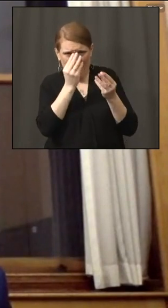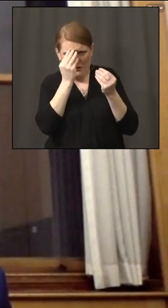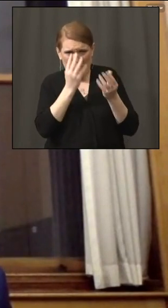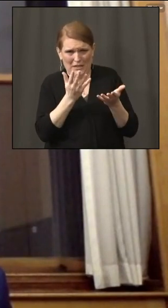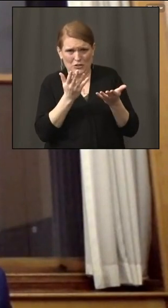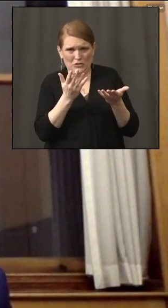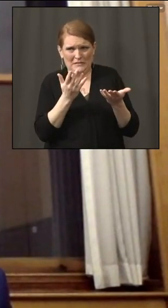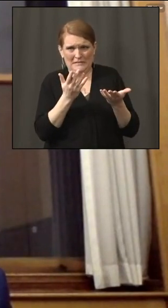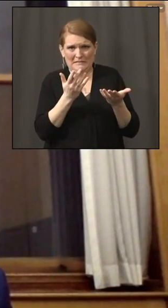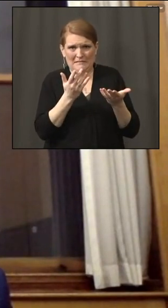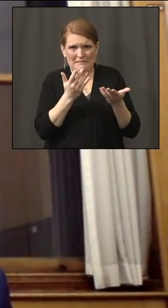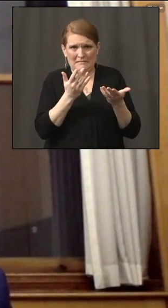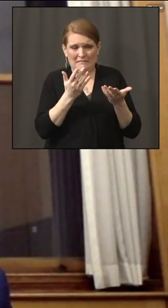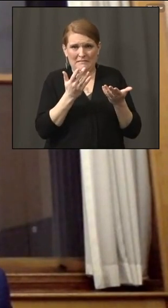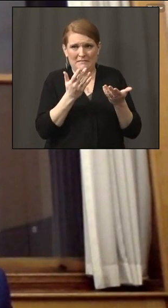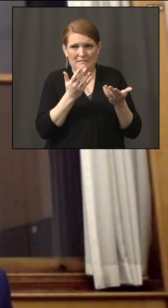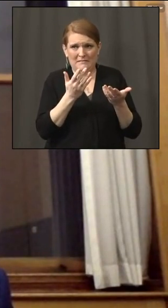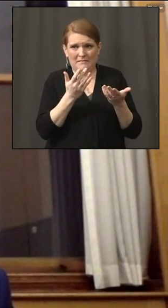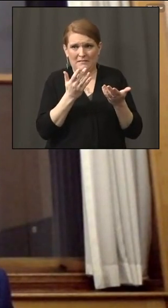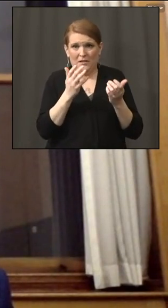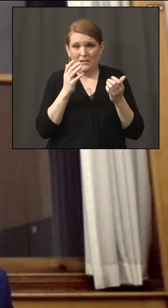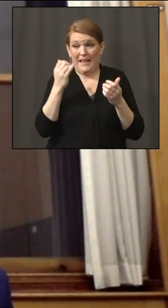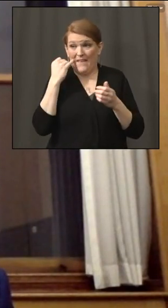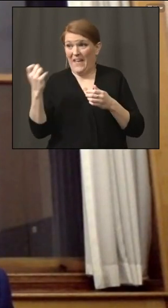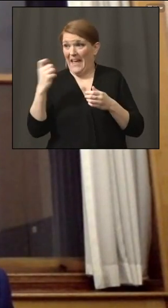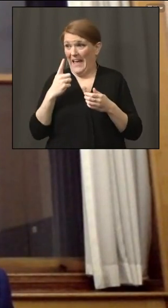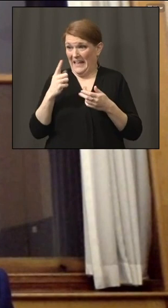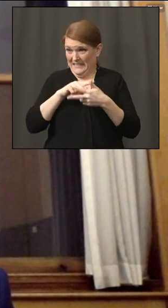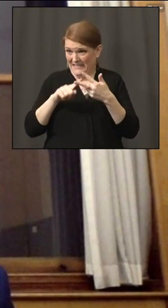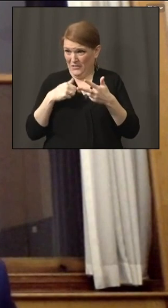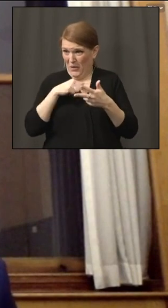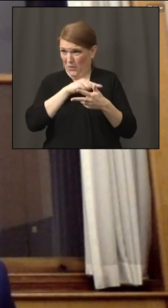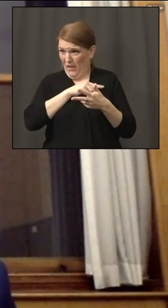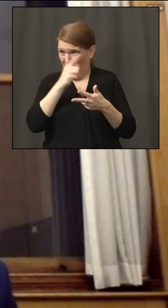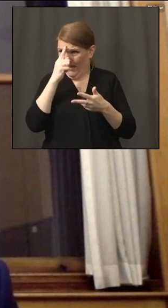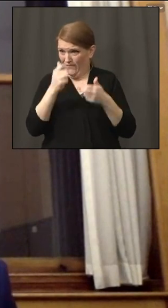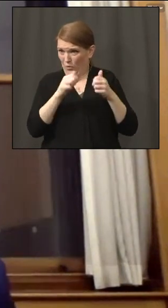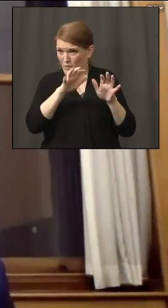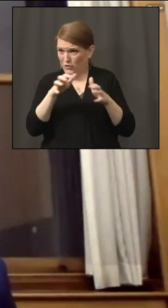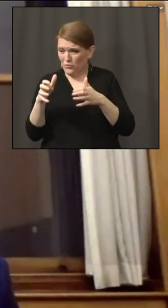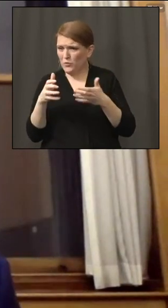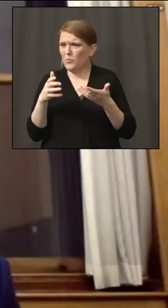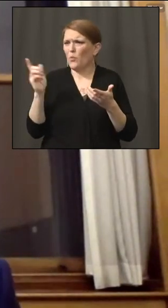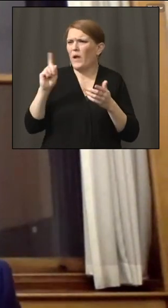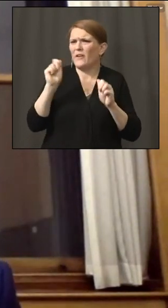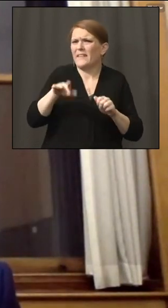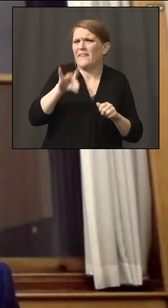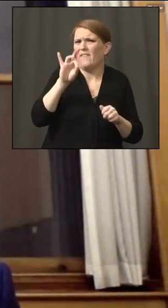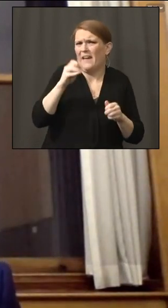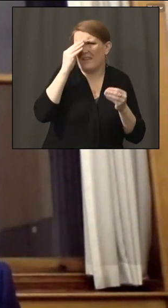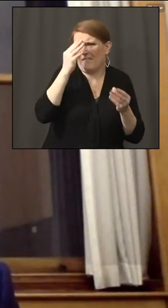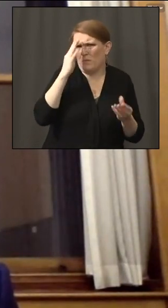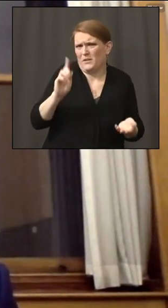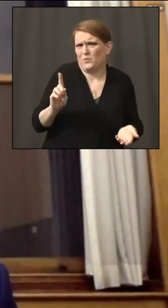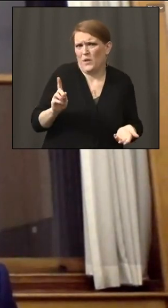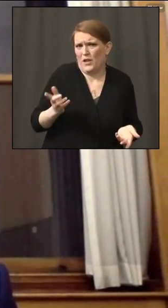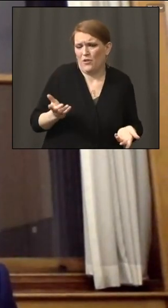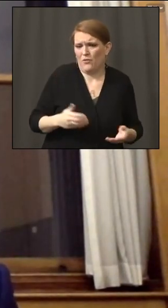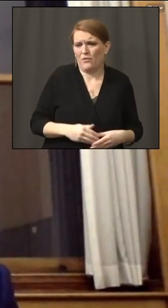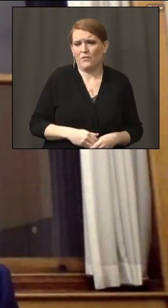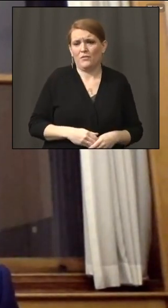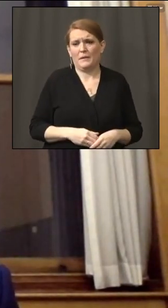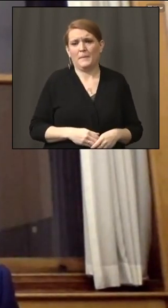to to say when they can expect to be eligible. Sure. Well, as as well, as with all things,